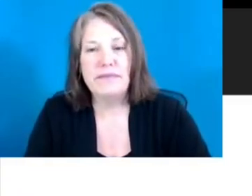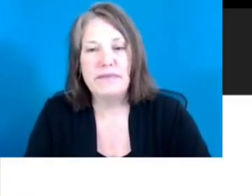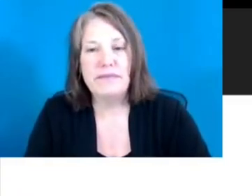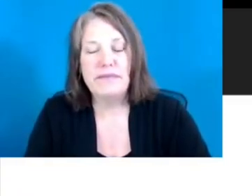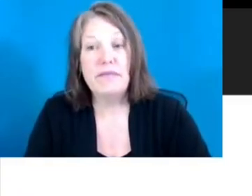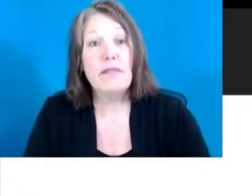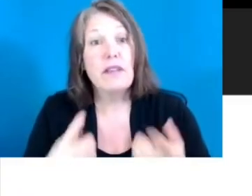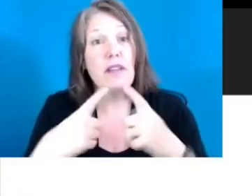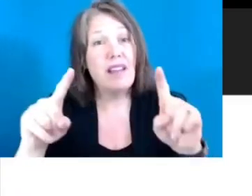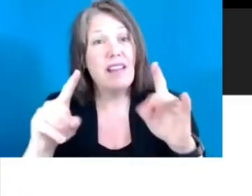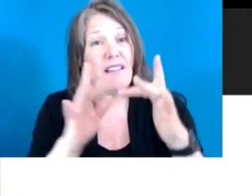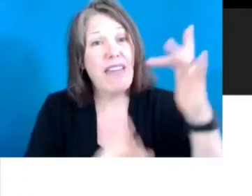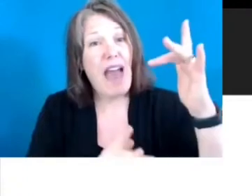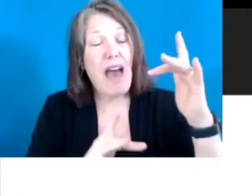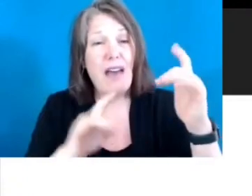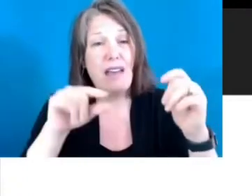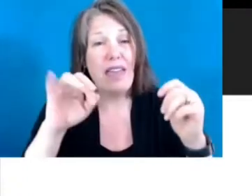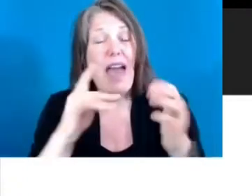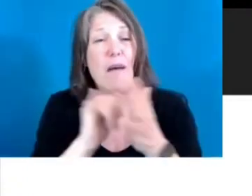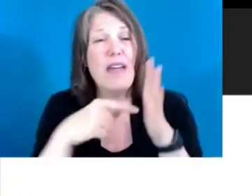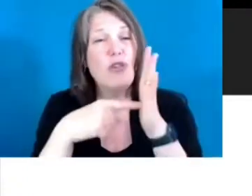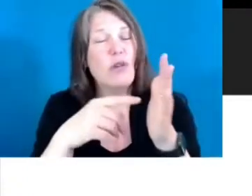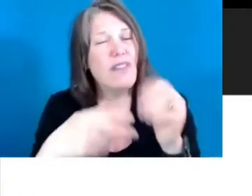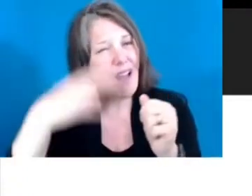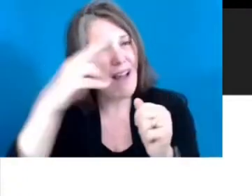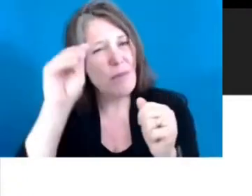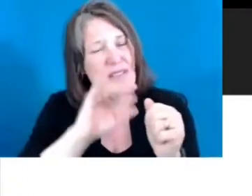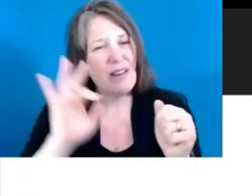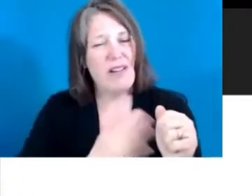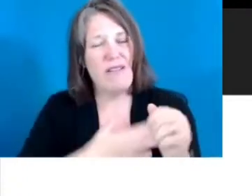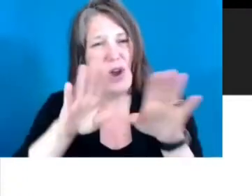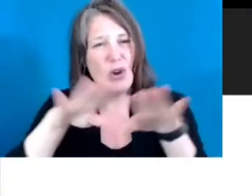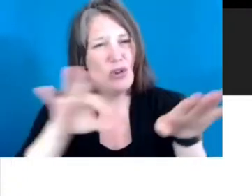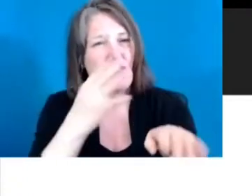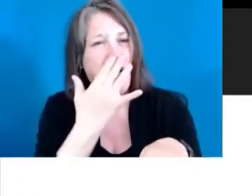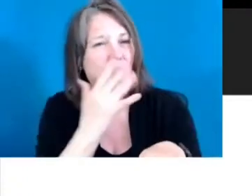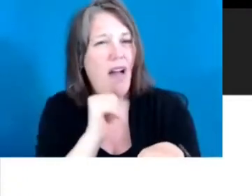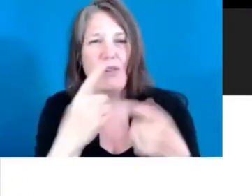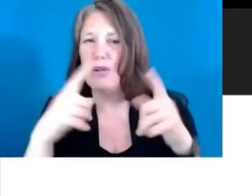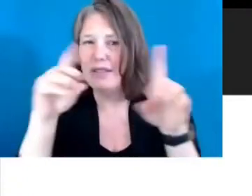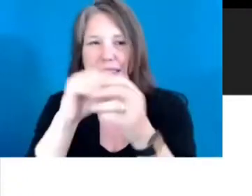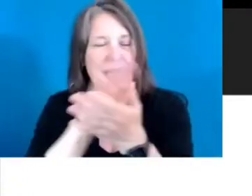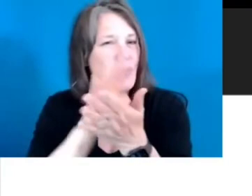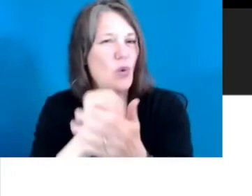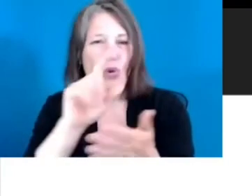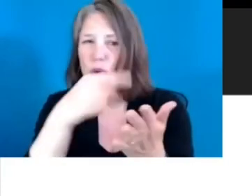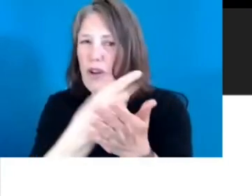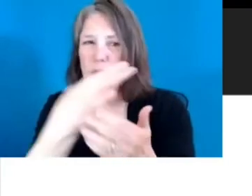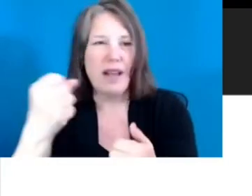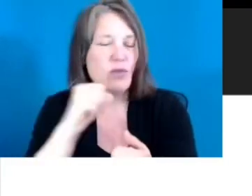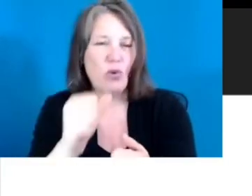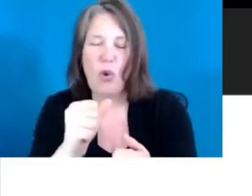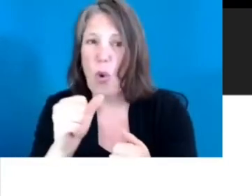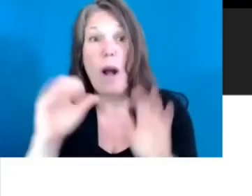The achievement gap basically is showing that a high percentage of our children of color do not succeed at school, do not graduate high school